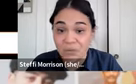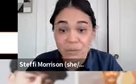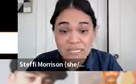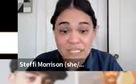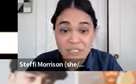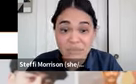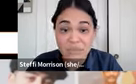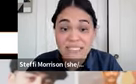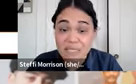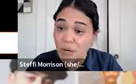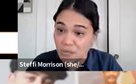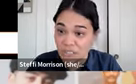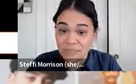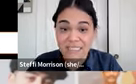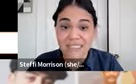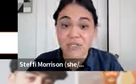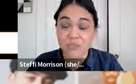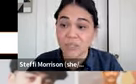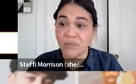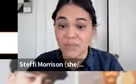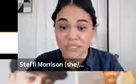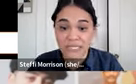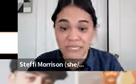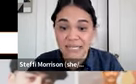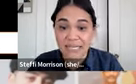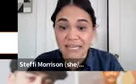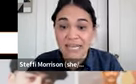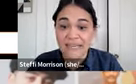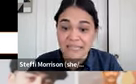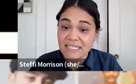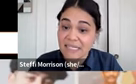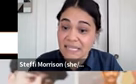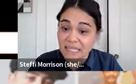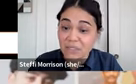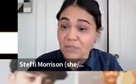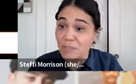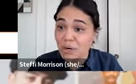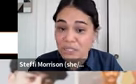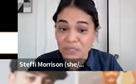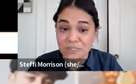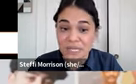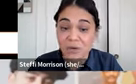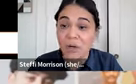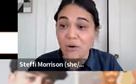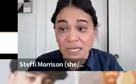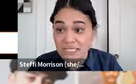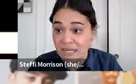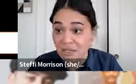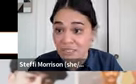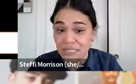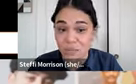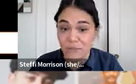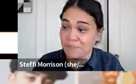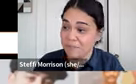that organizations see partnerships as central to rebuilding and that this thinking includes partnerships that go across